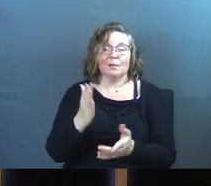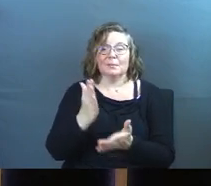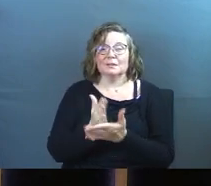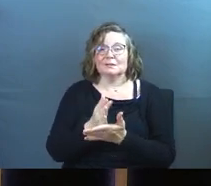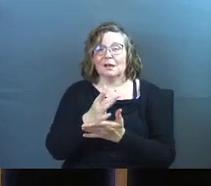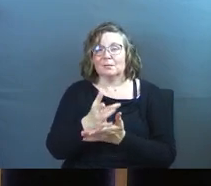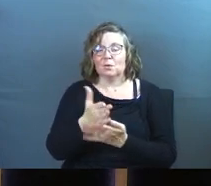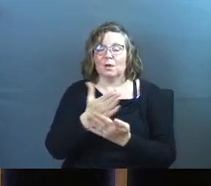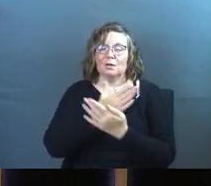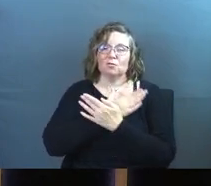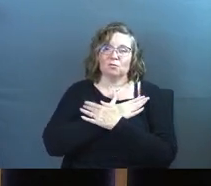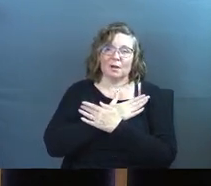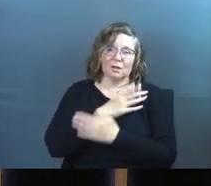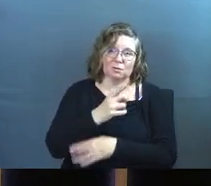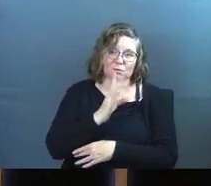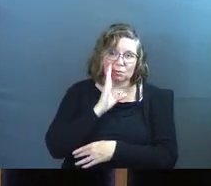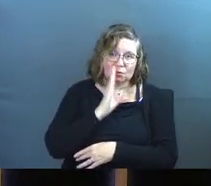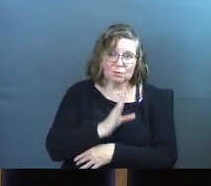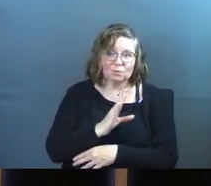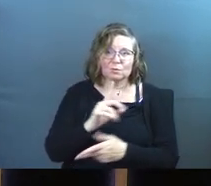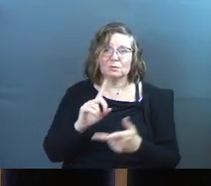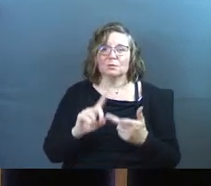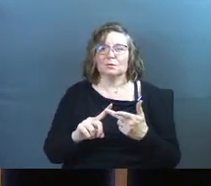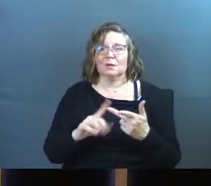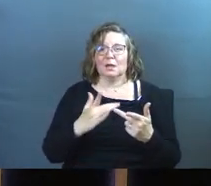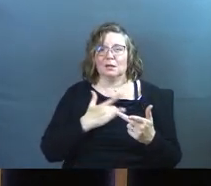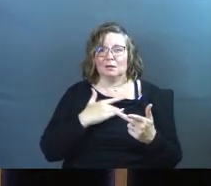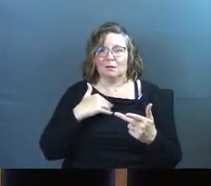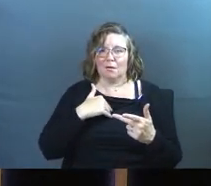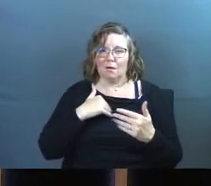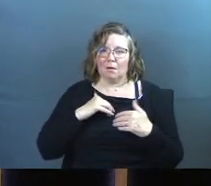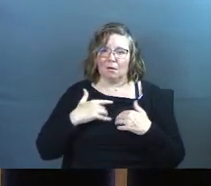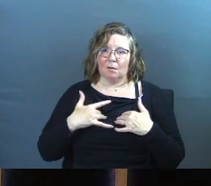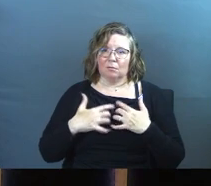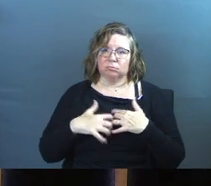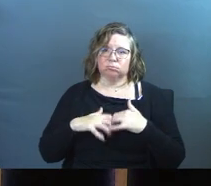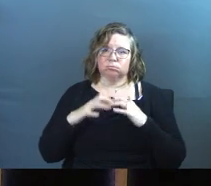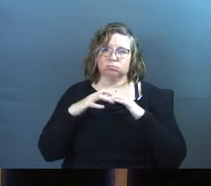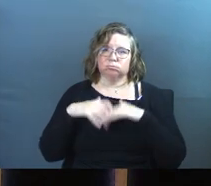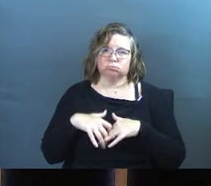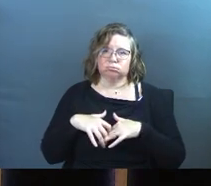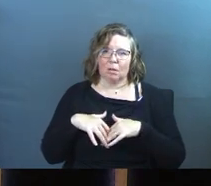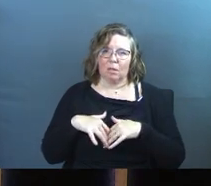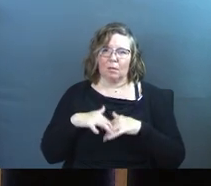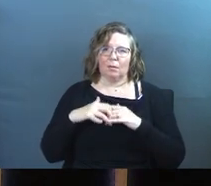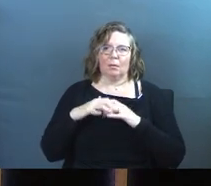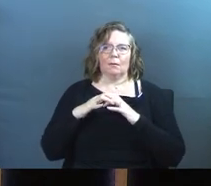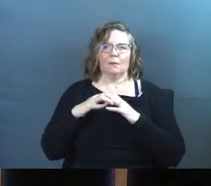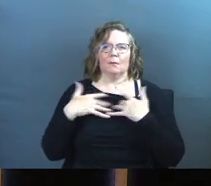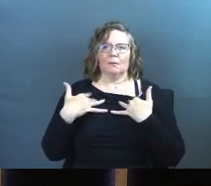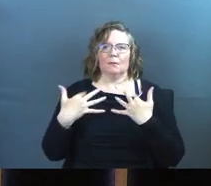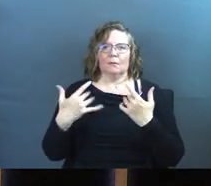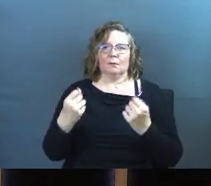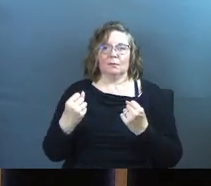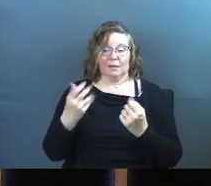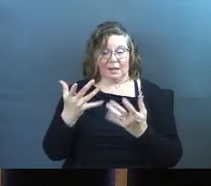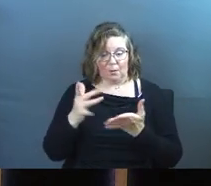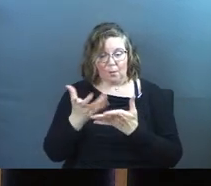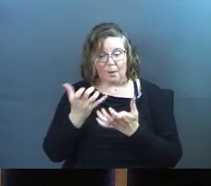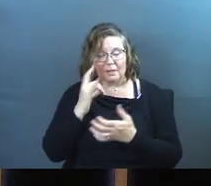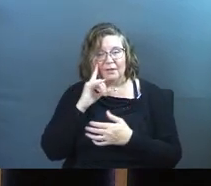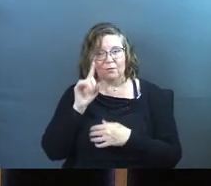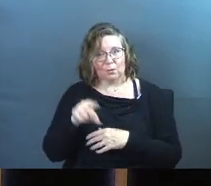And I'm going to rest you. And I'm going to restore you today. That that's what He wants for you.